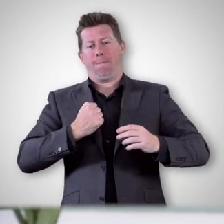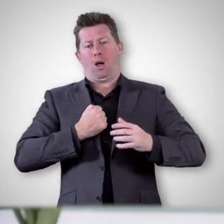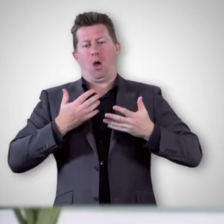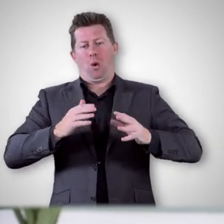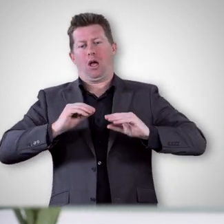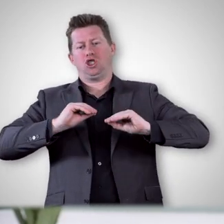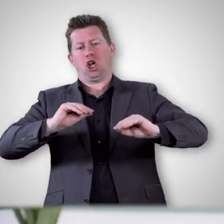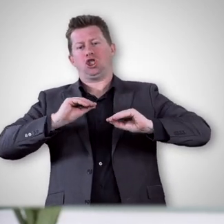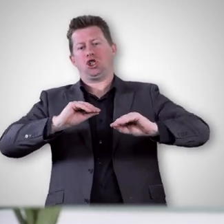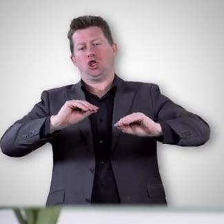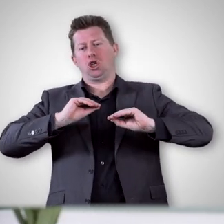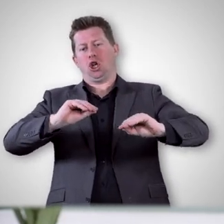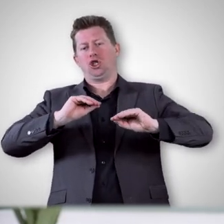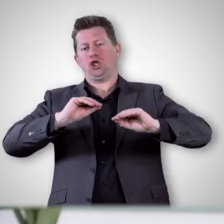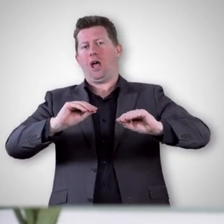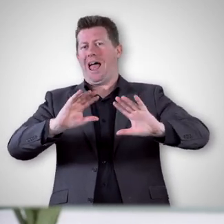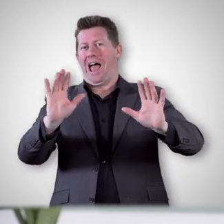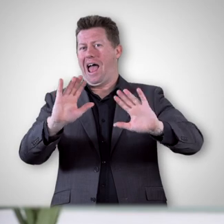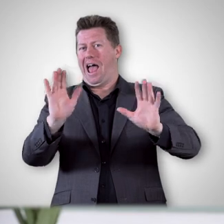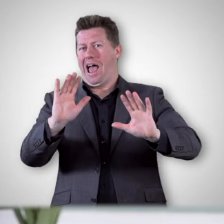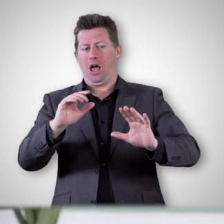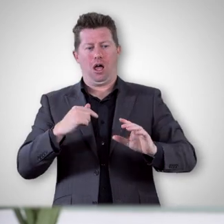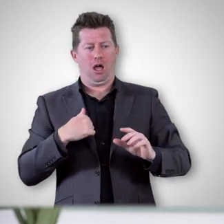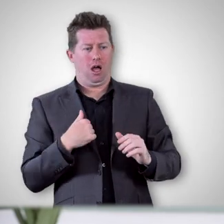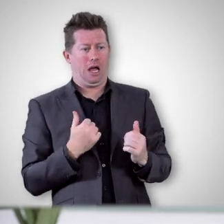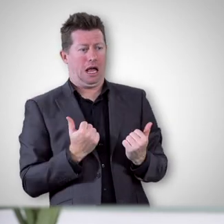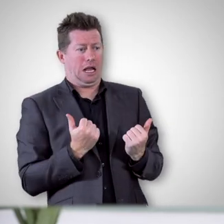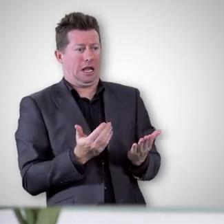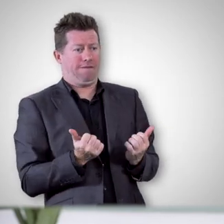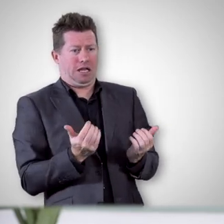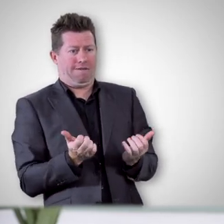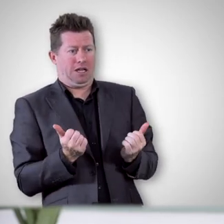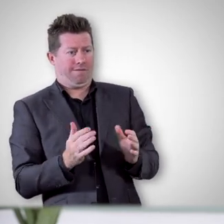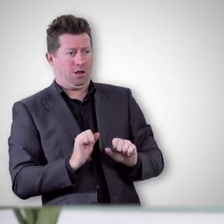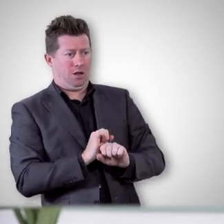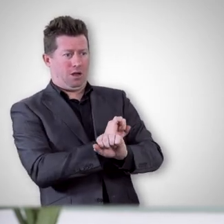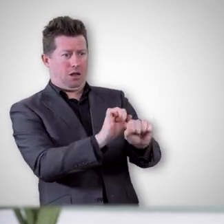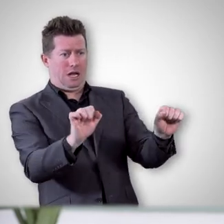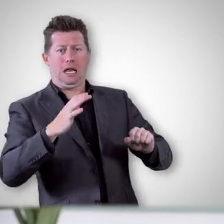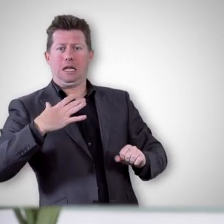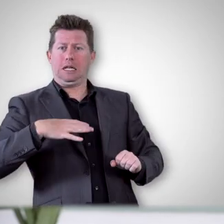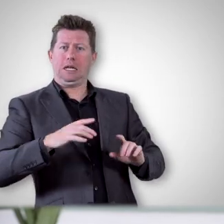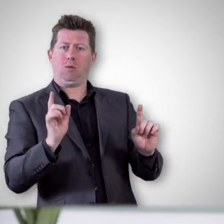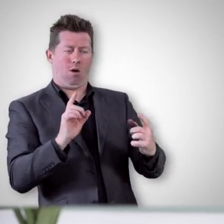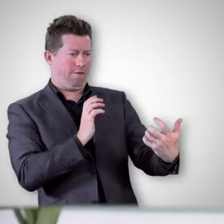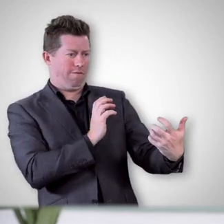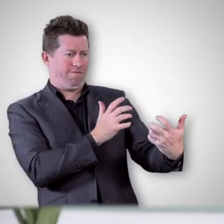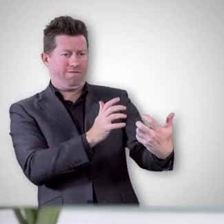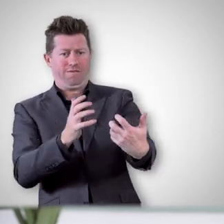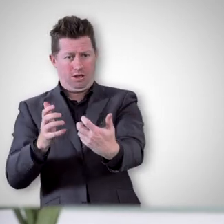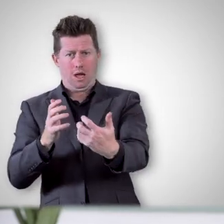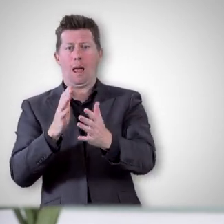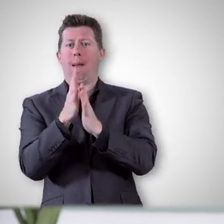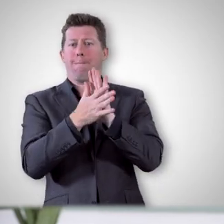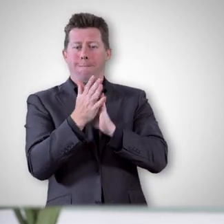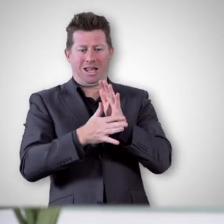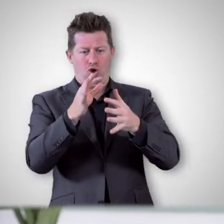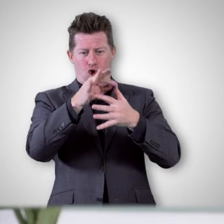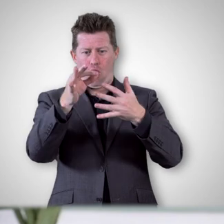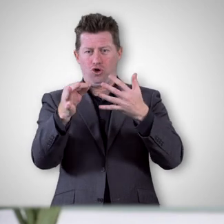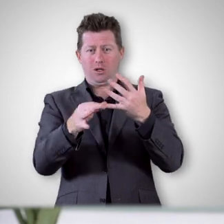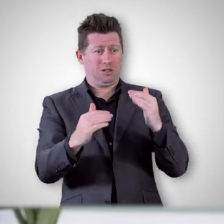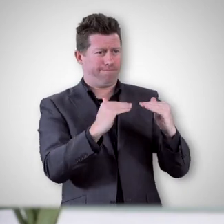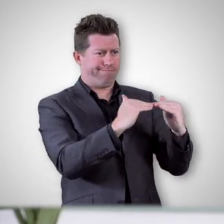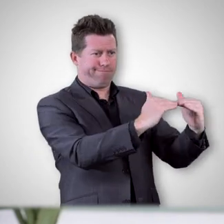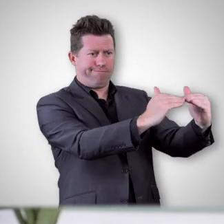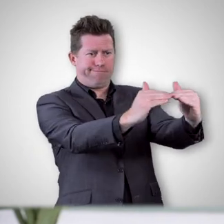which is much more like a casserole where every student gets the same thing, we start to provide options and choices so that everyone